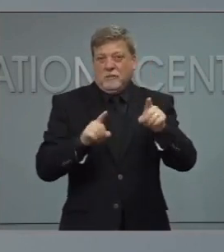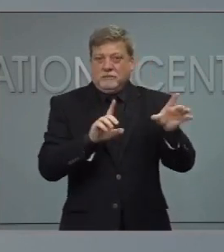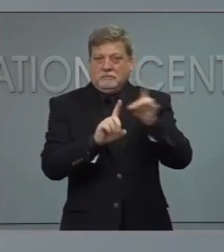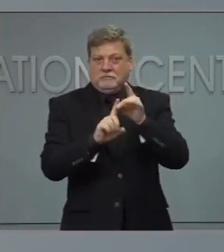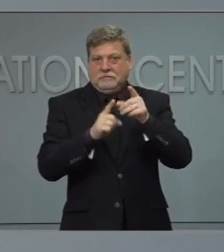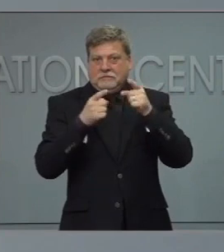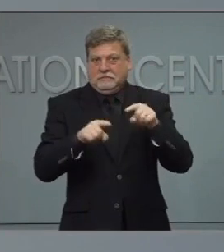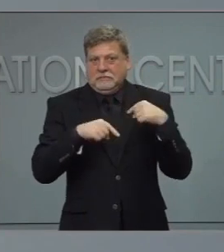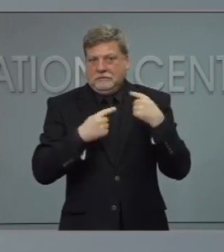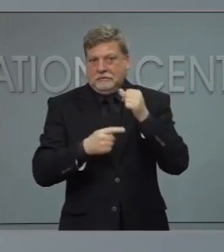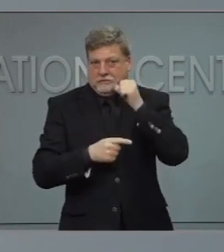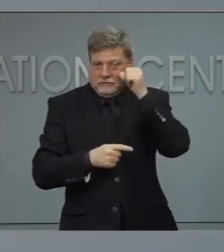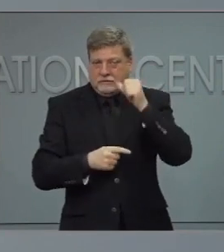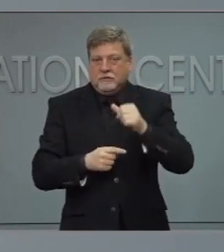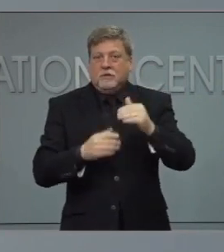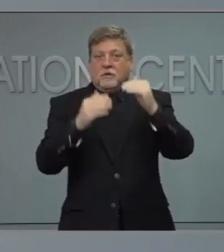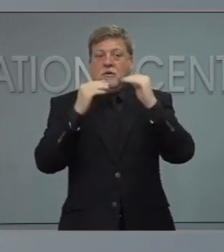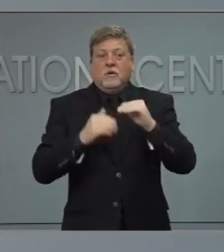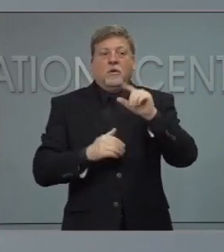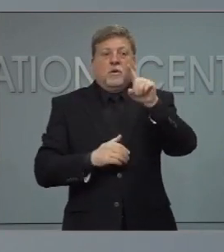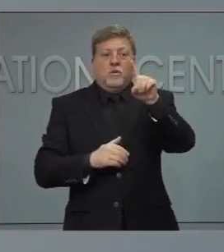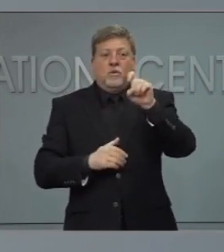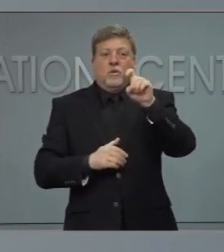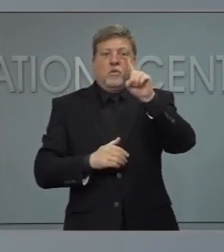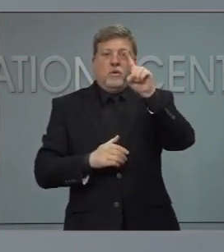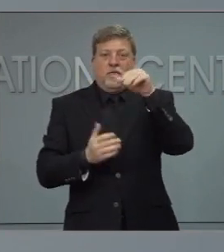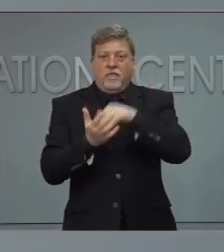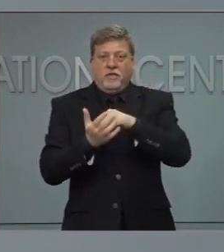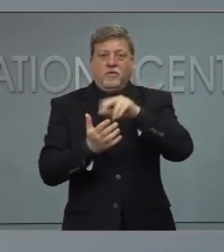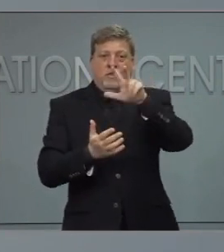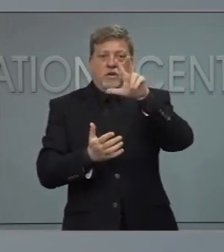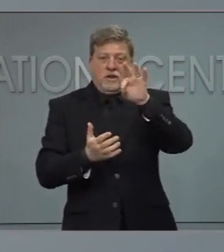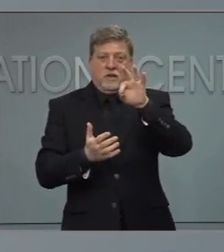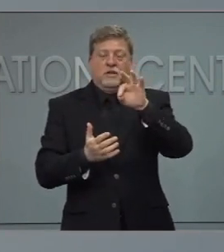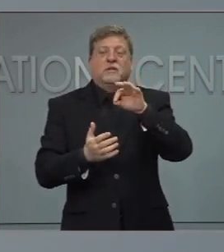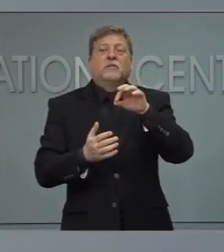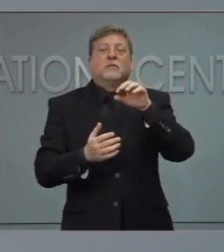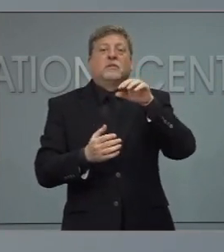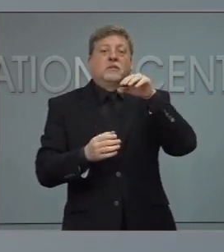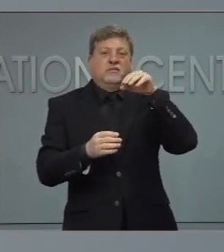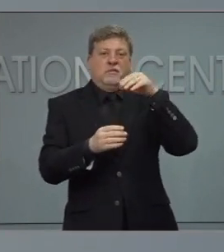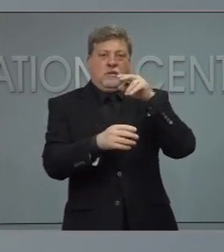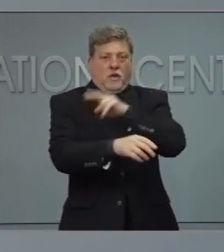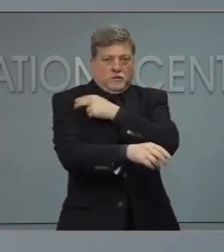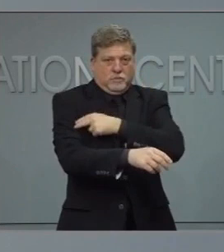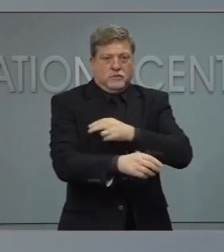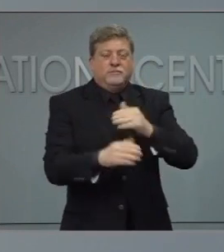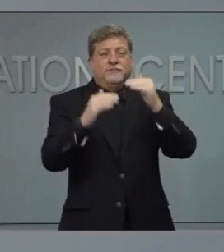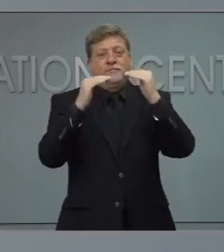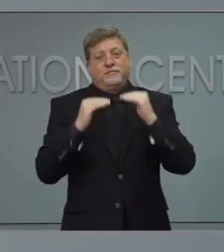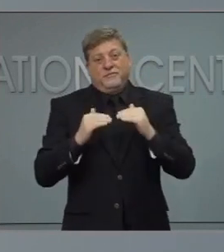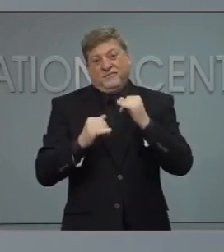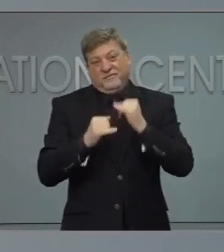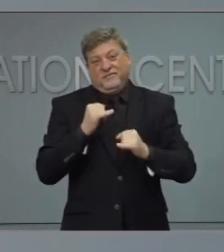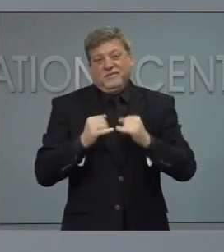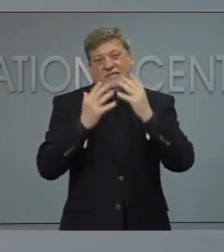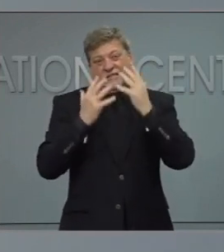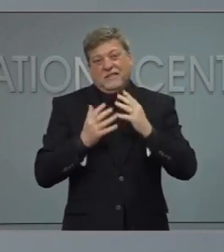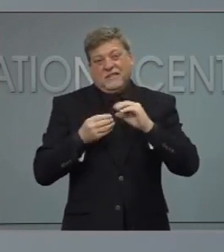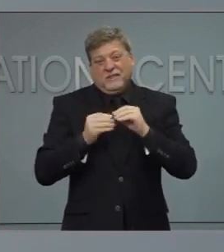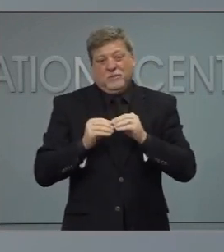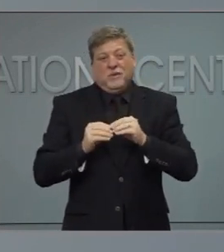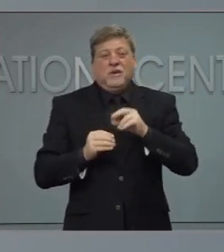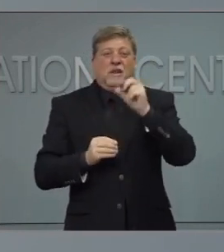1,039 people in the hospital, and sadly, 11,622 people who've died. Our